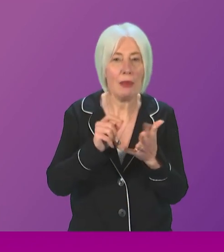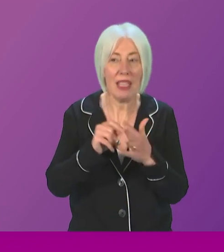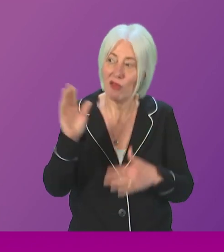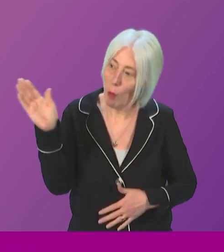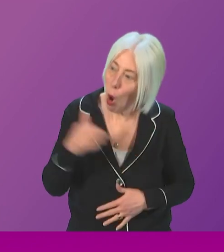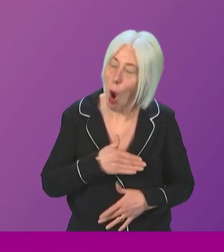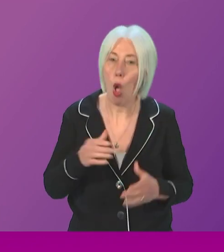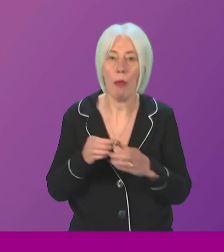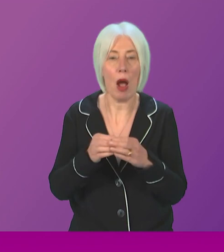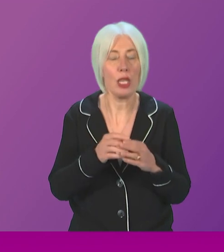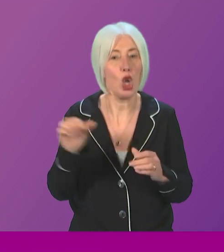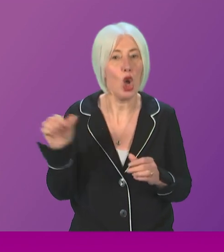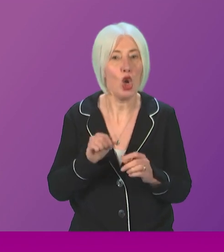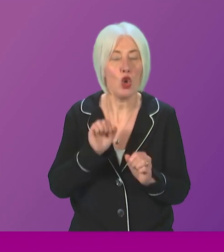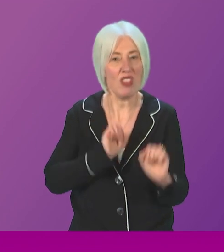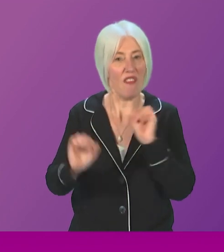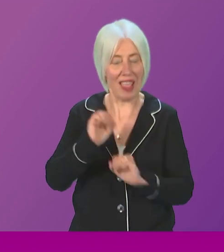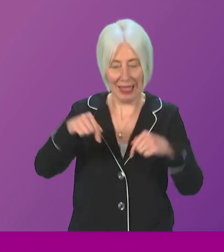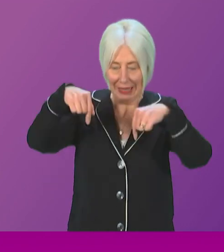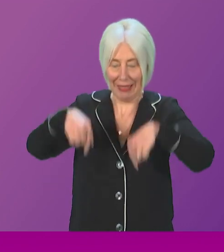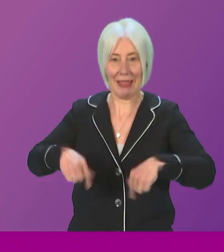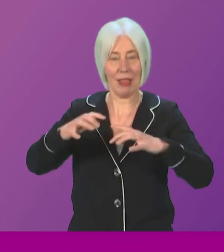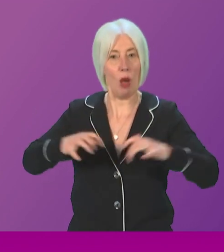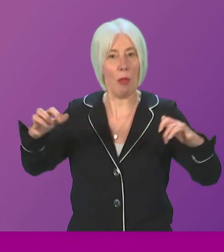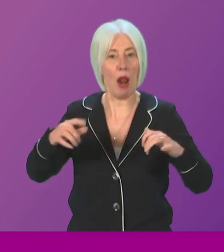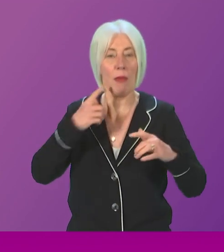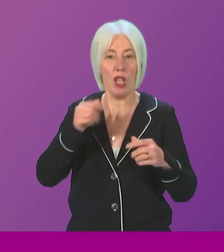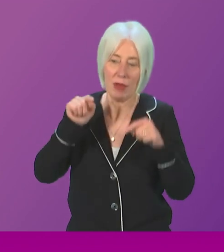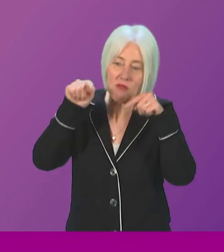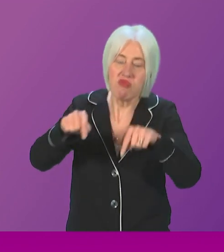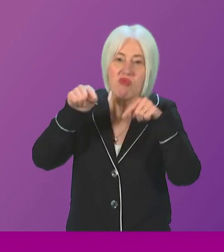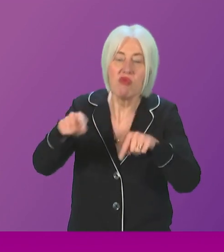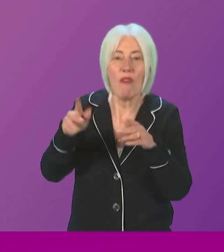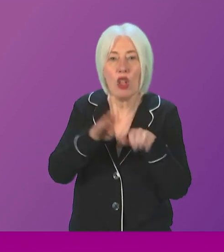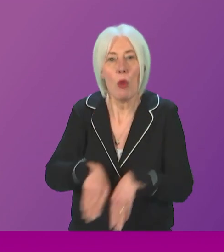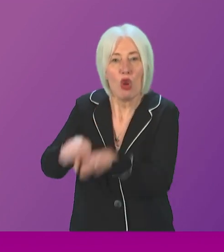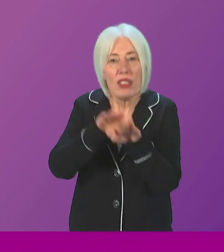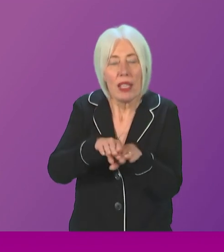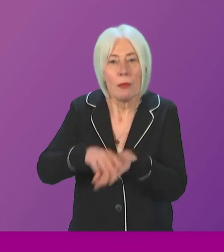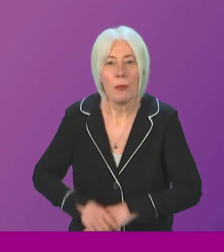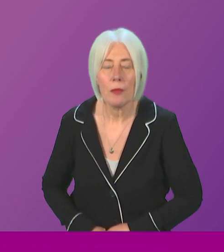this Parliament from an attack on democracy? First Minister?